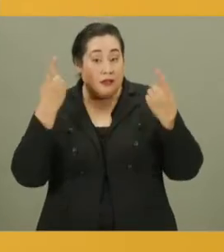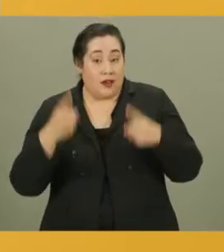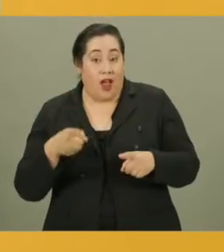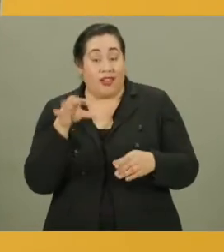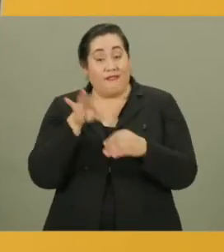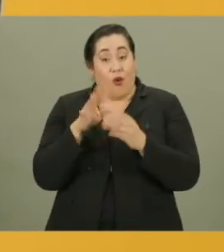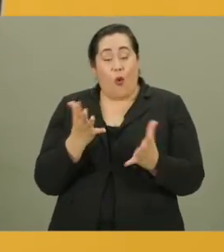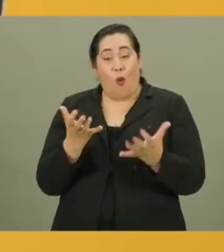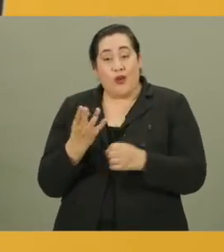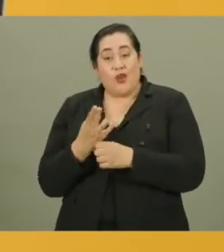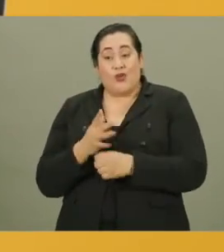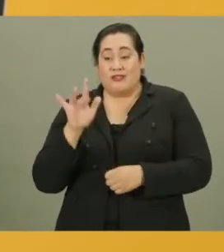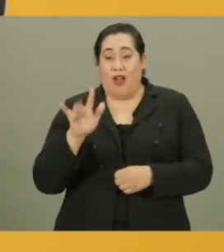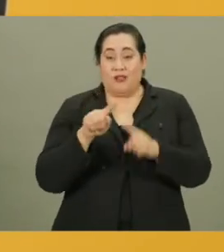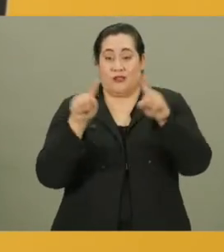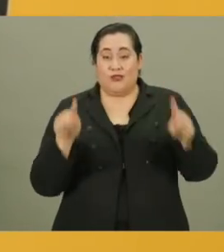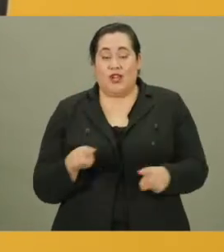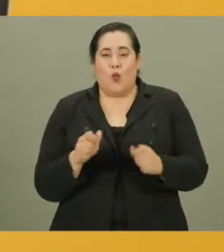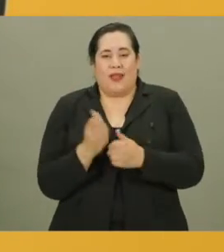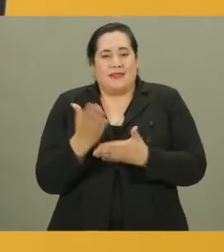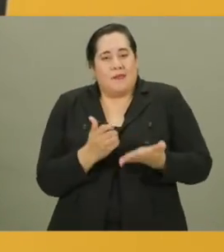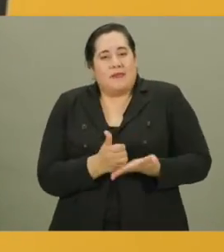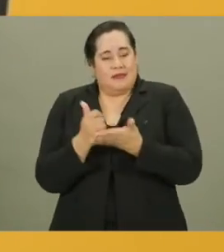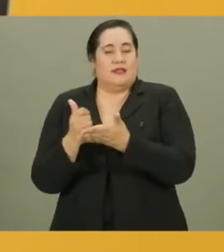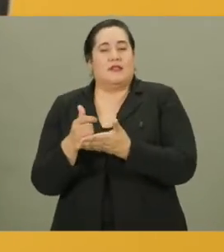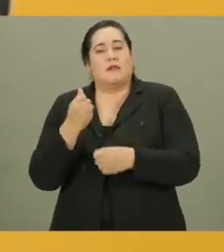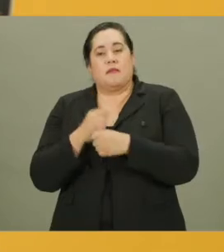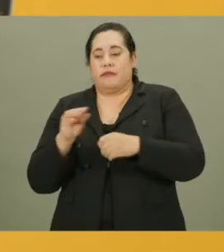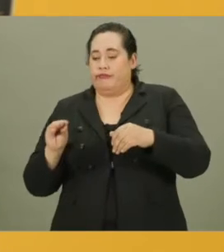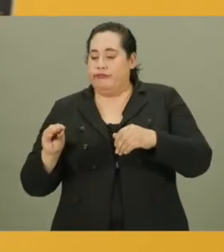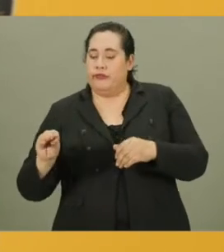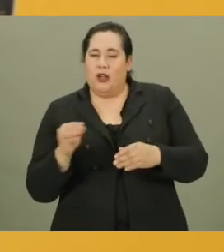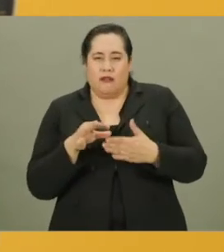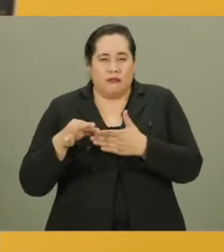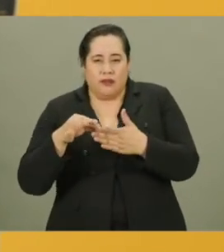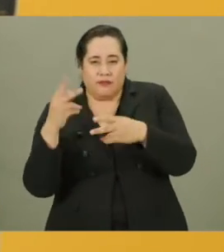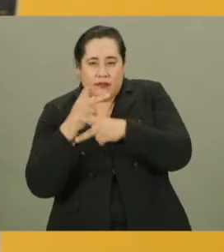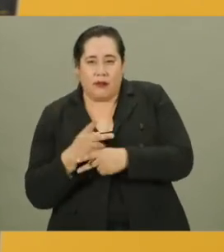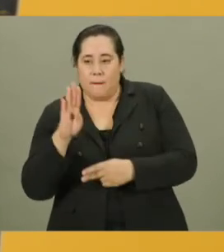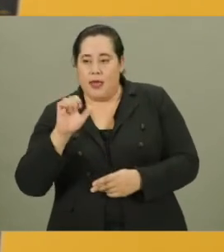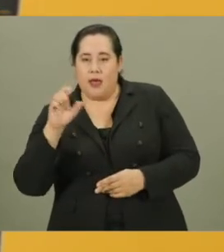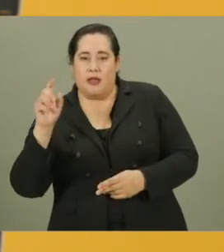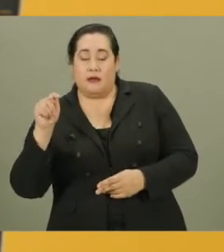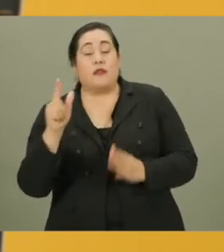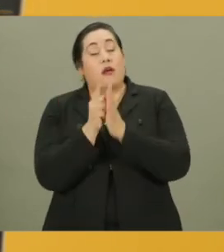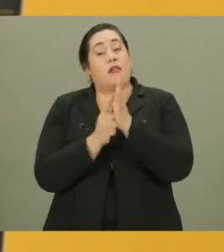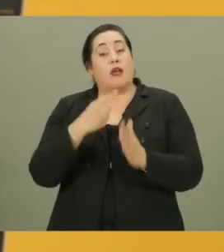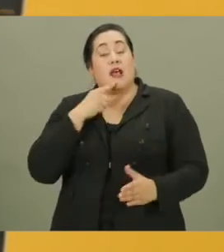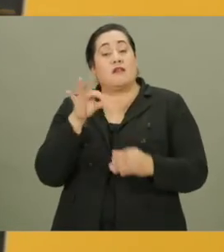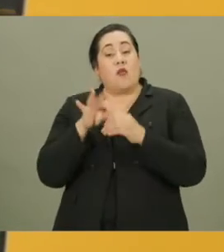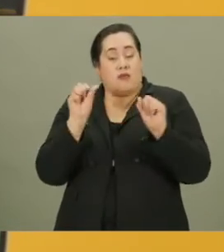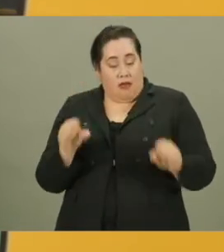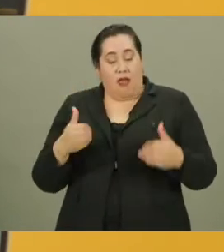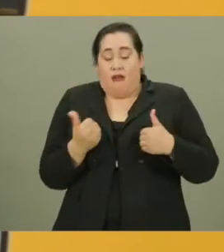It turned out that the voter wanted to use the touchscreen with some assistance to insert and navigate the ballot. The law